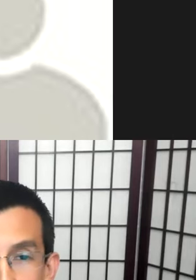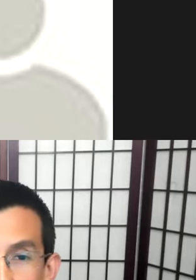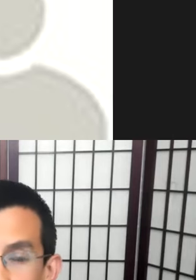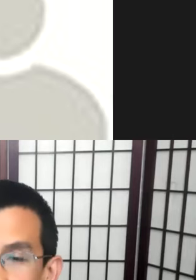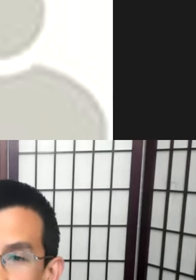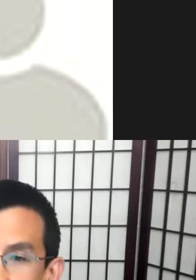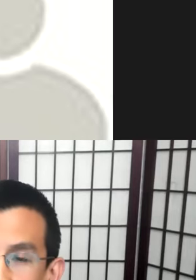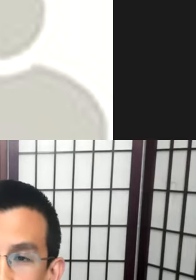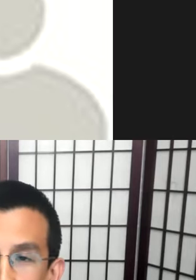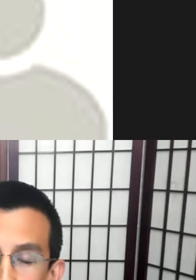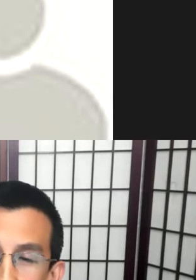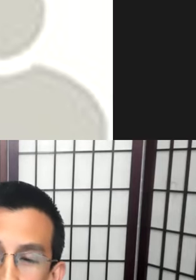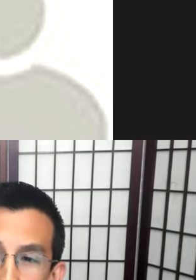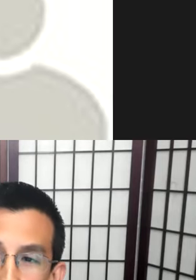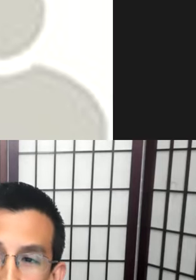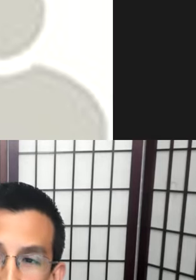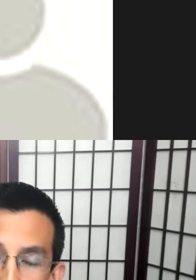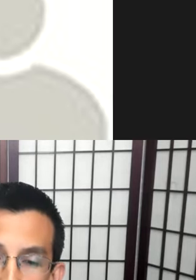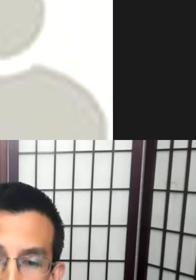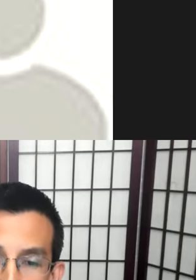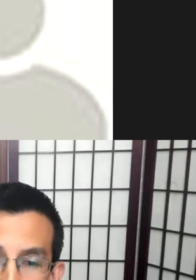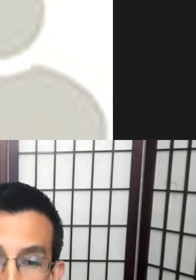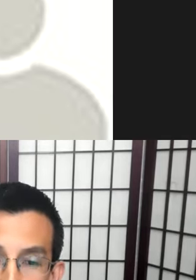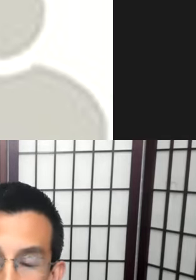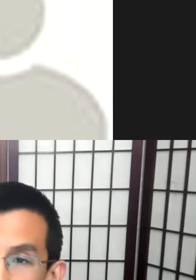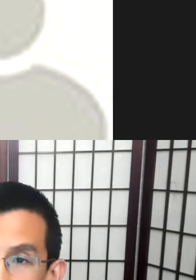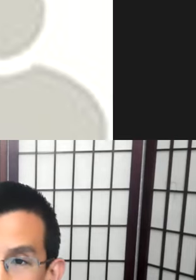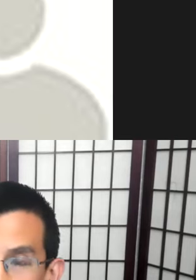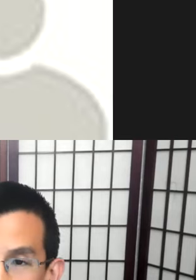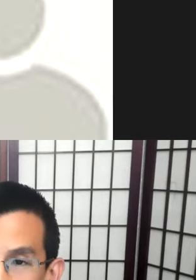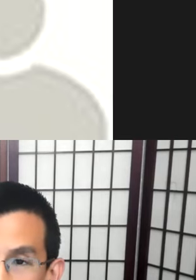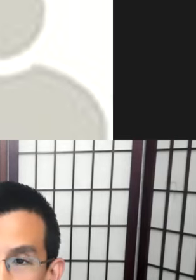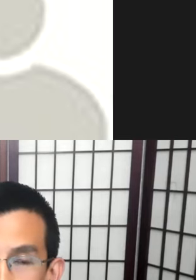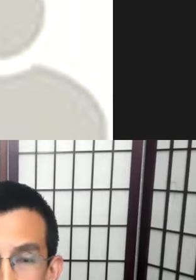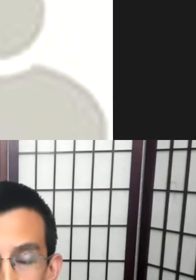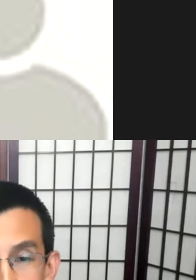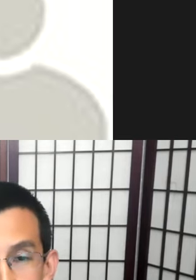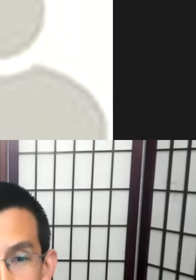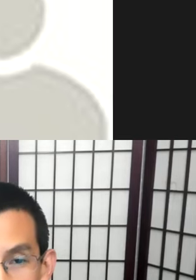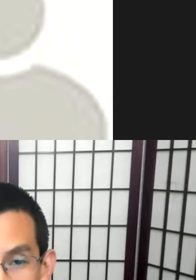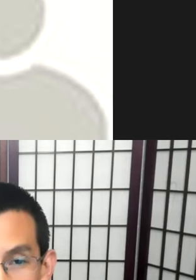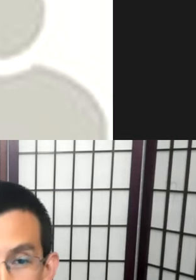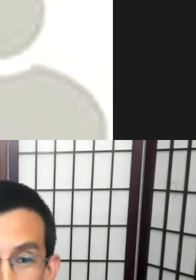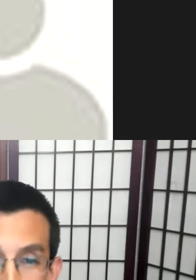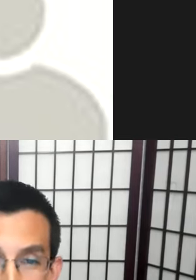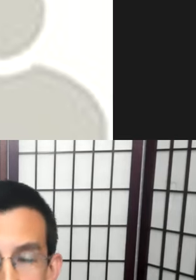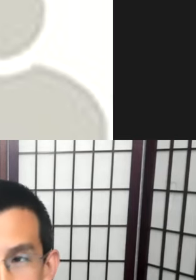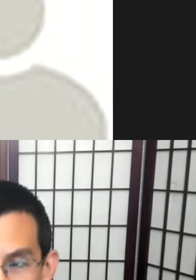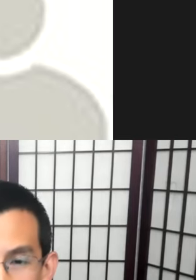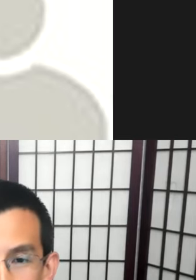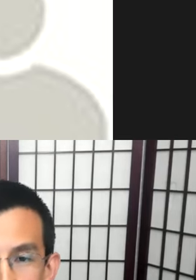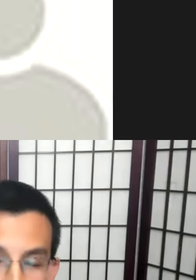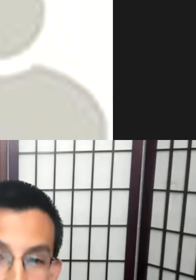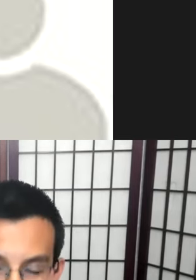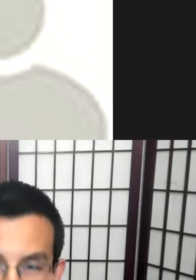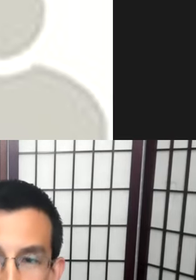Wendat scholar, Megan Lukenik. And its idea is to change linguistic science, not by taking linguistics to native